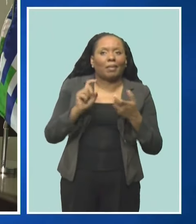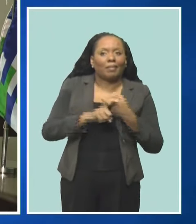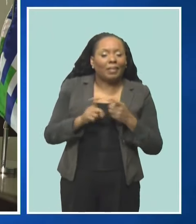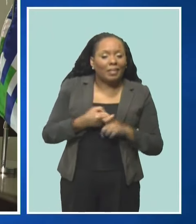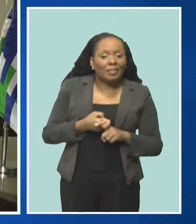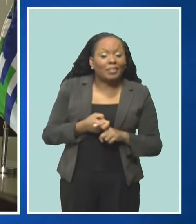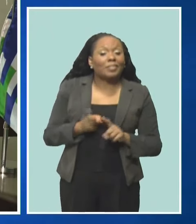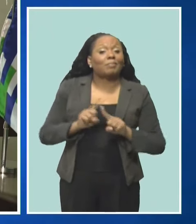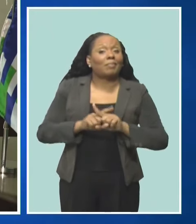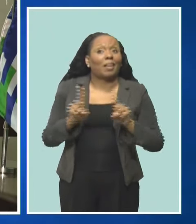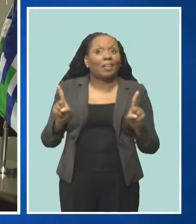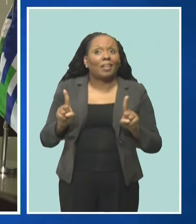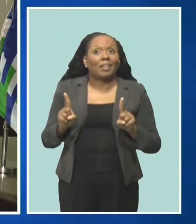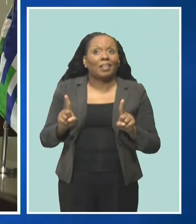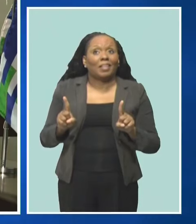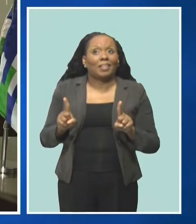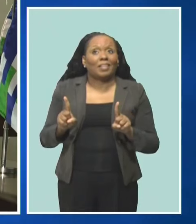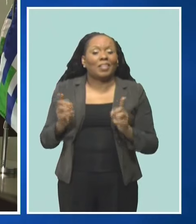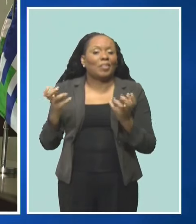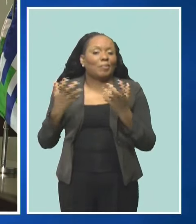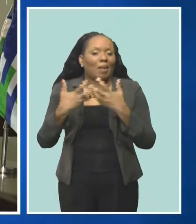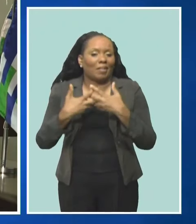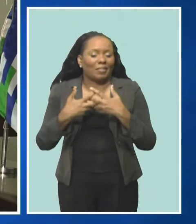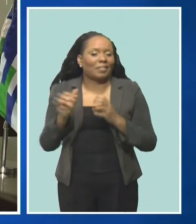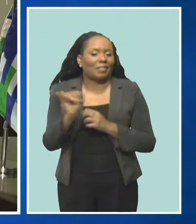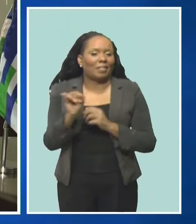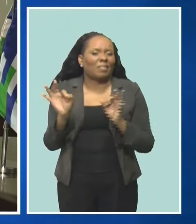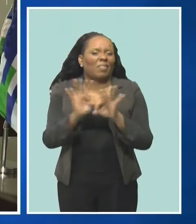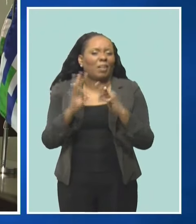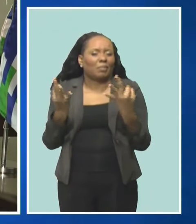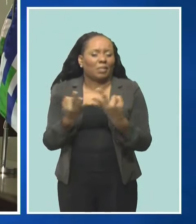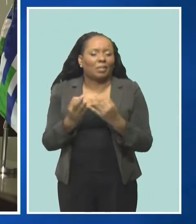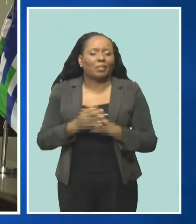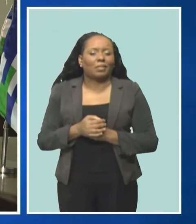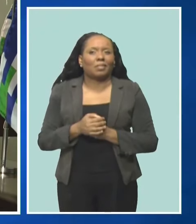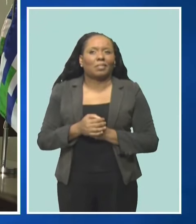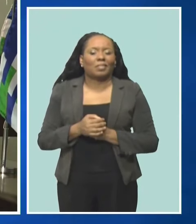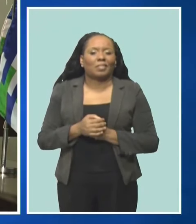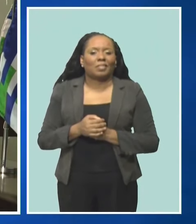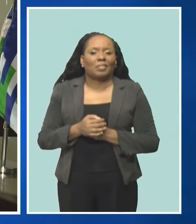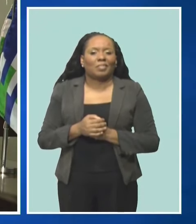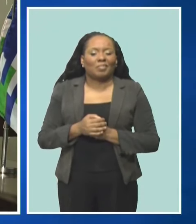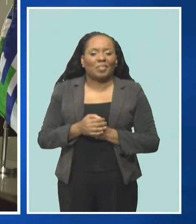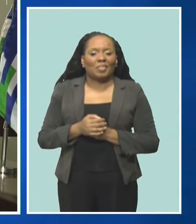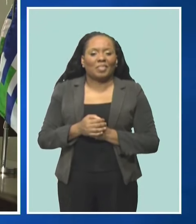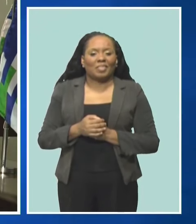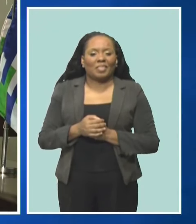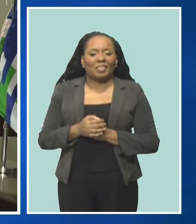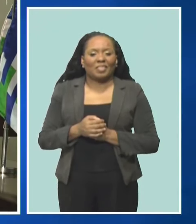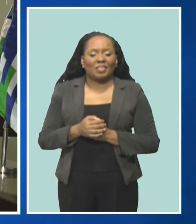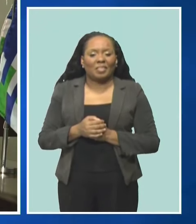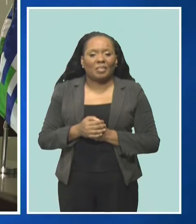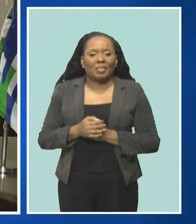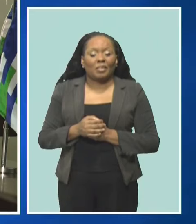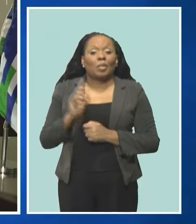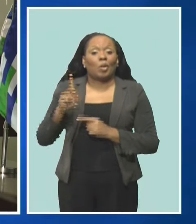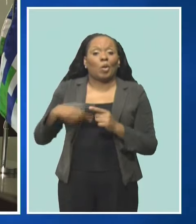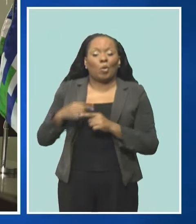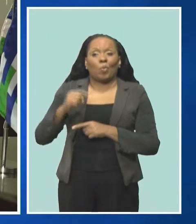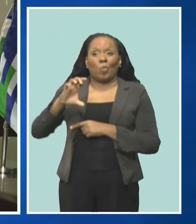who are considered family. And when CAF reaches out to its shareholder